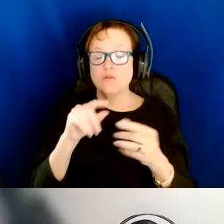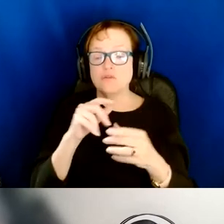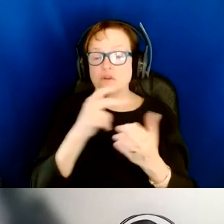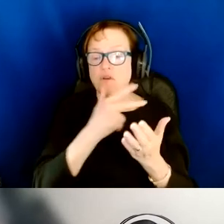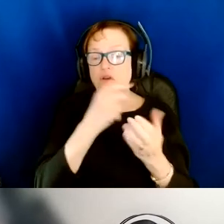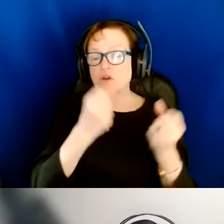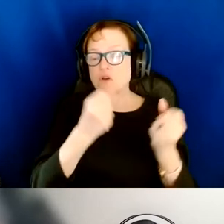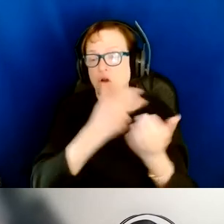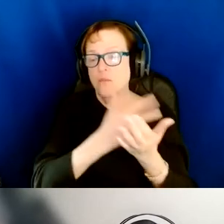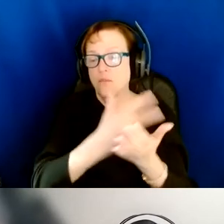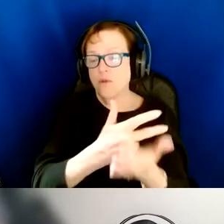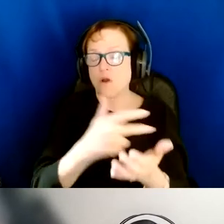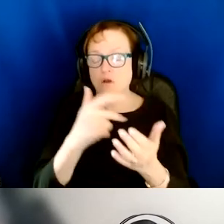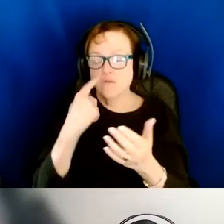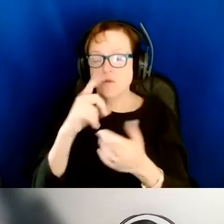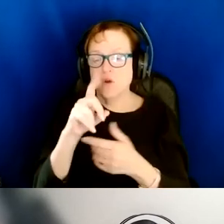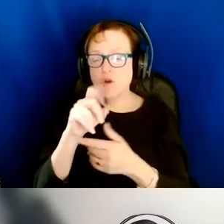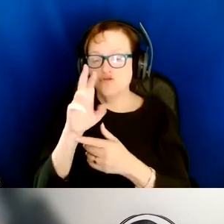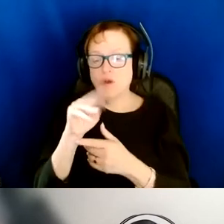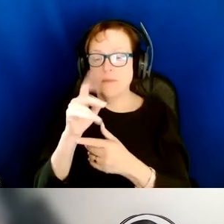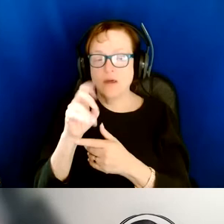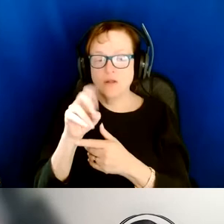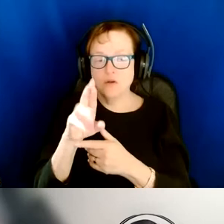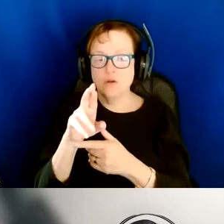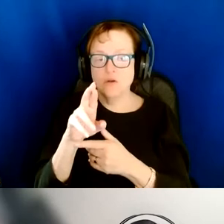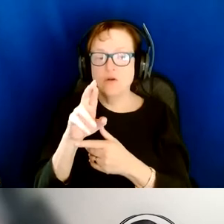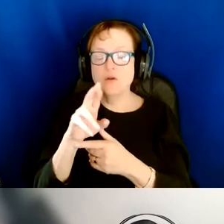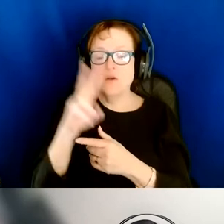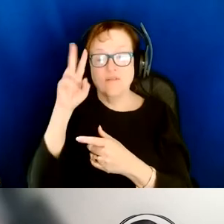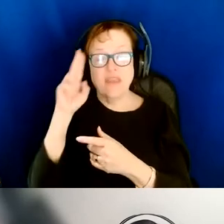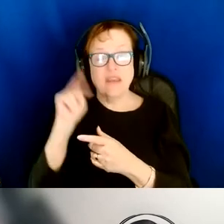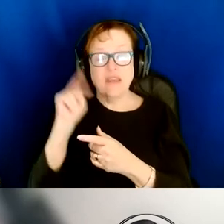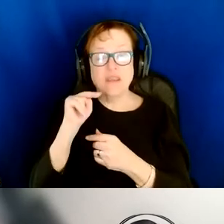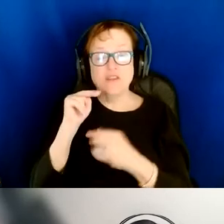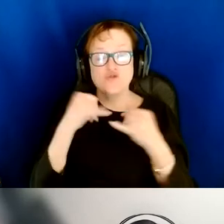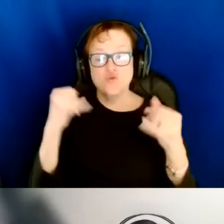Newcastle Country Inn, Vietnamese Noodle House,